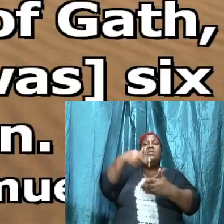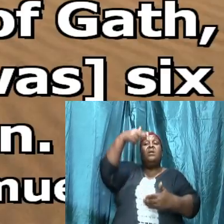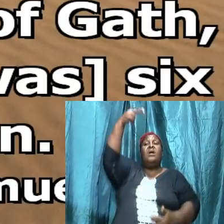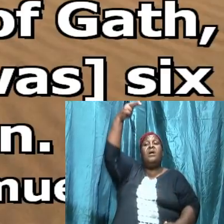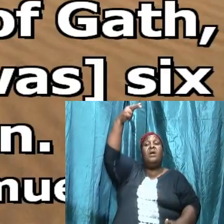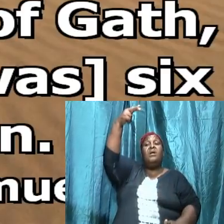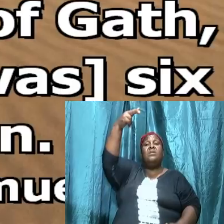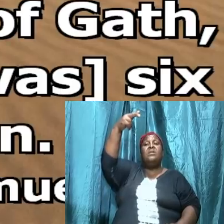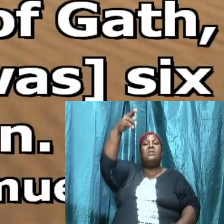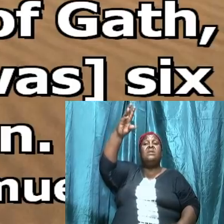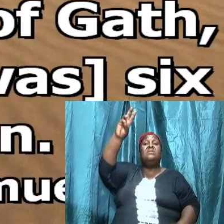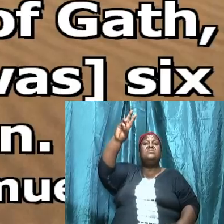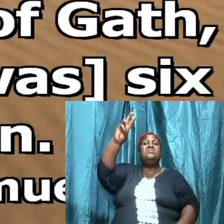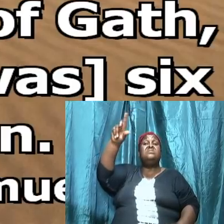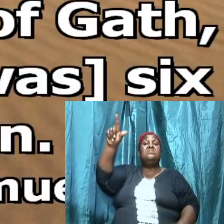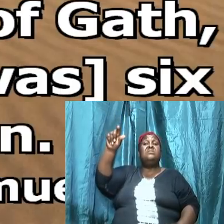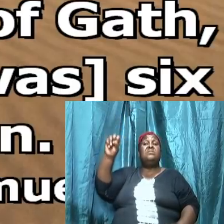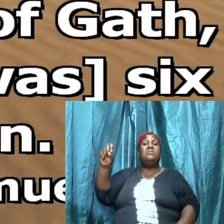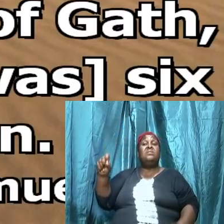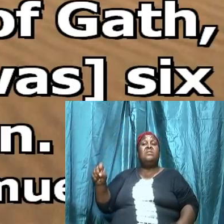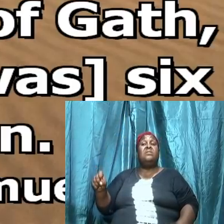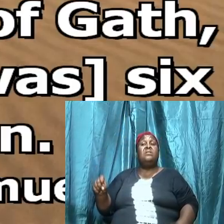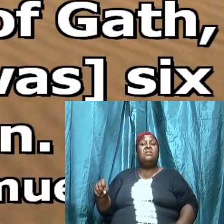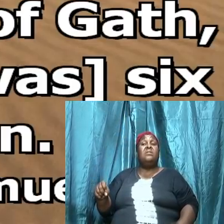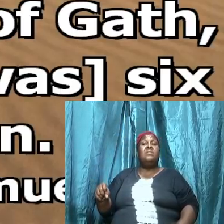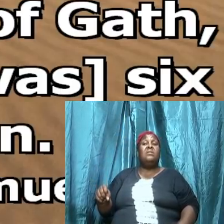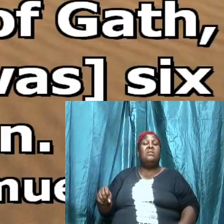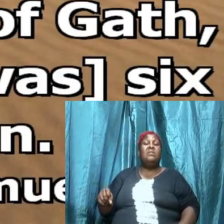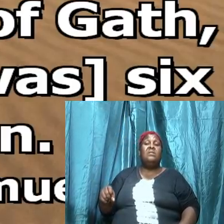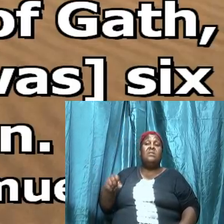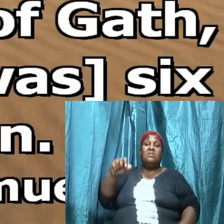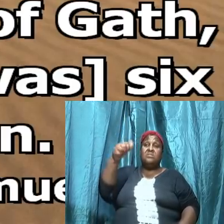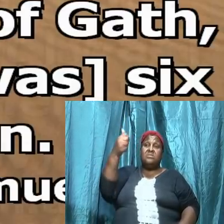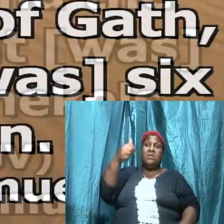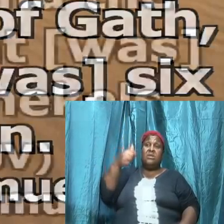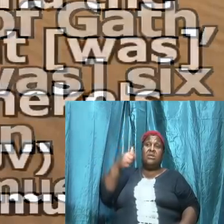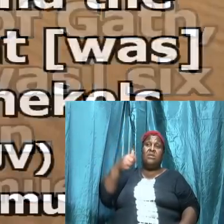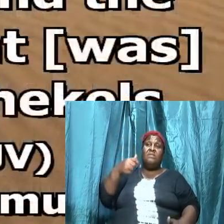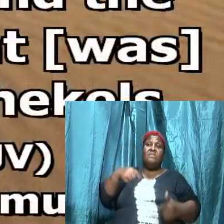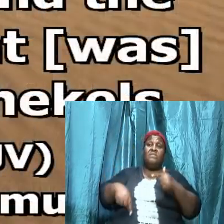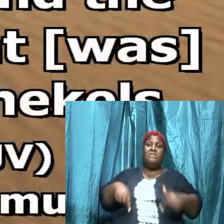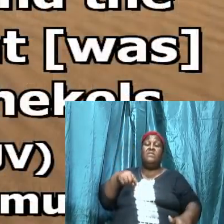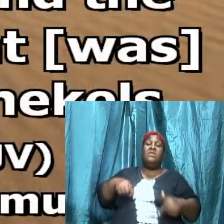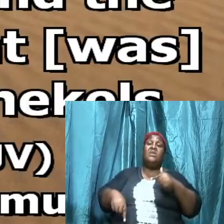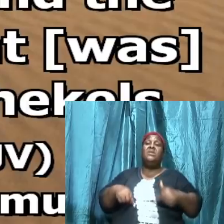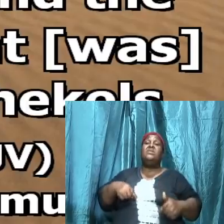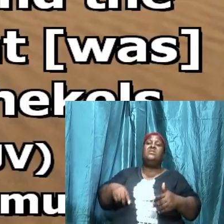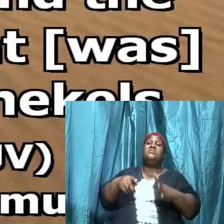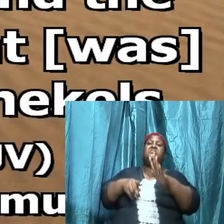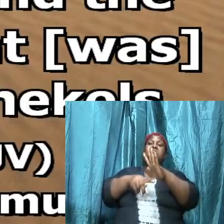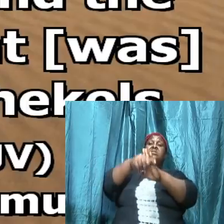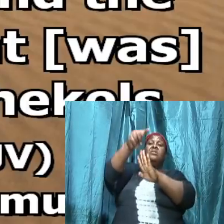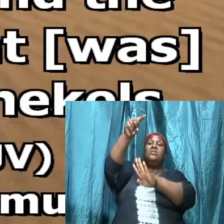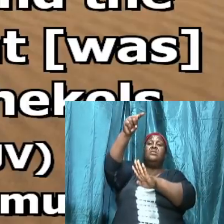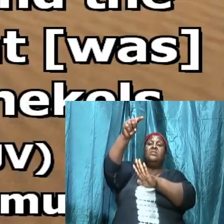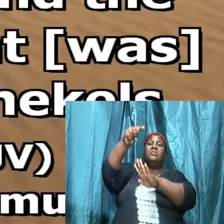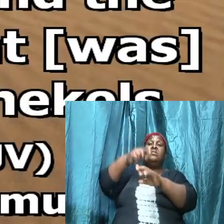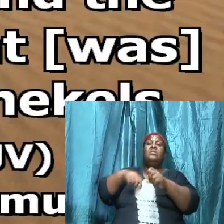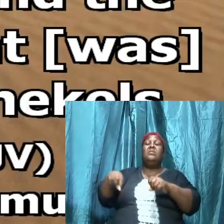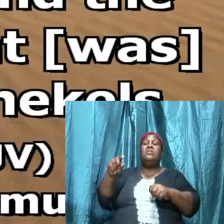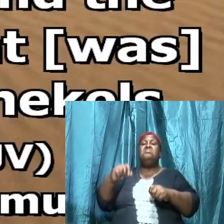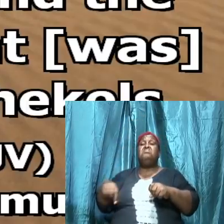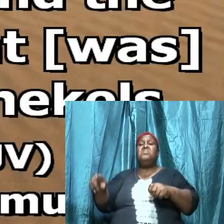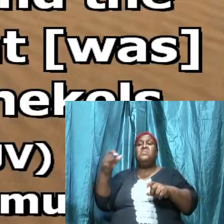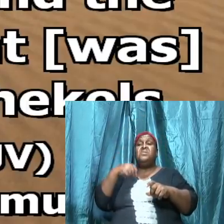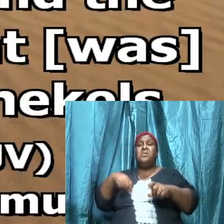that's nine feet nine inches call that roughly ten feet high no basketball I know as tall as that and he had an